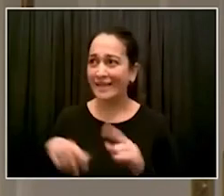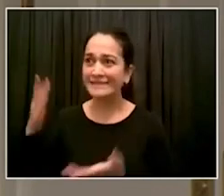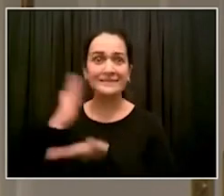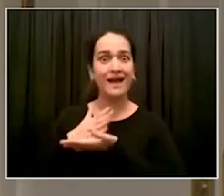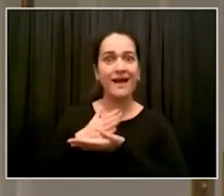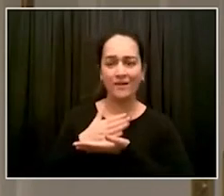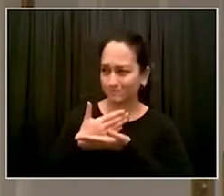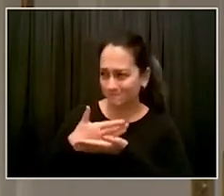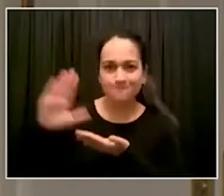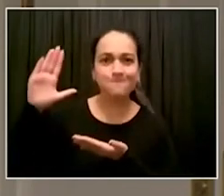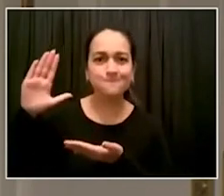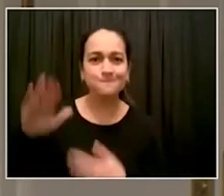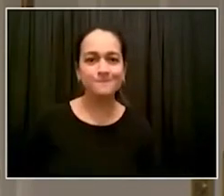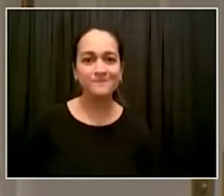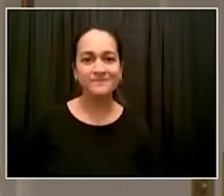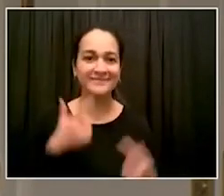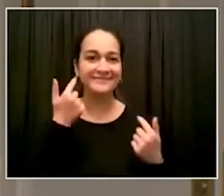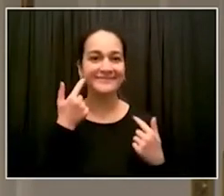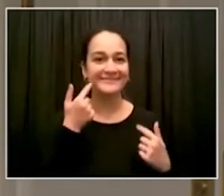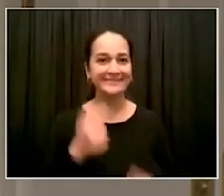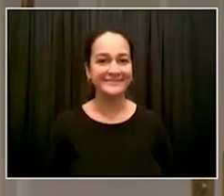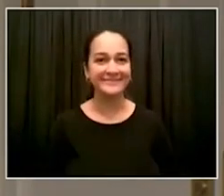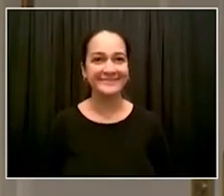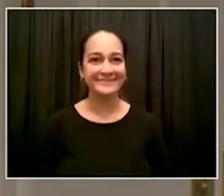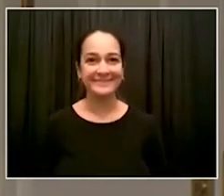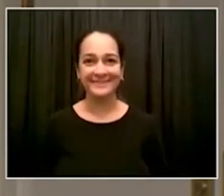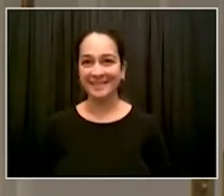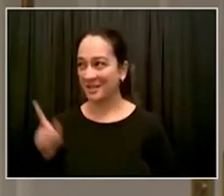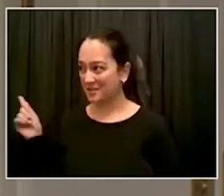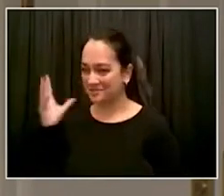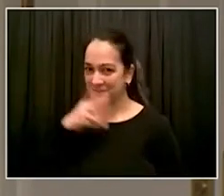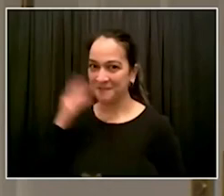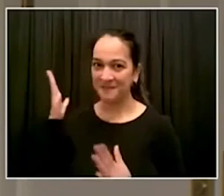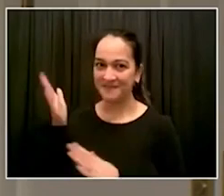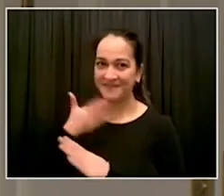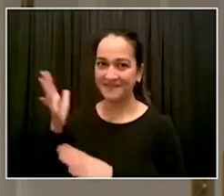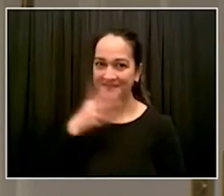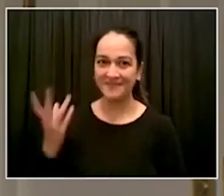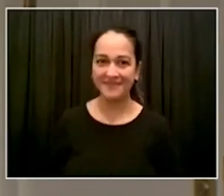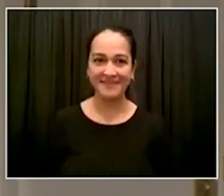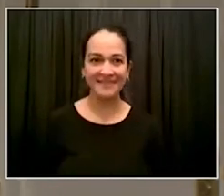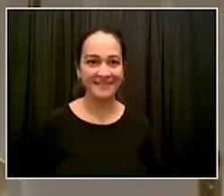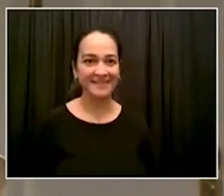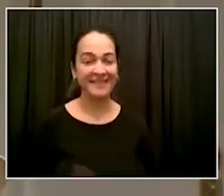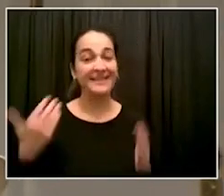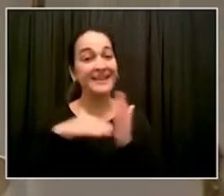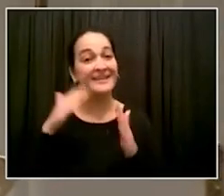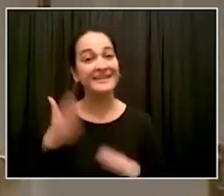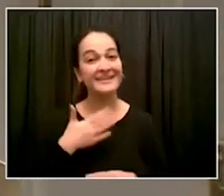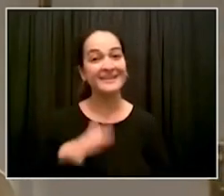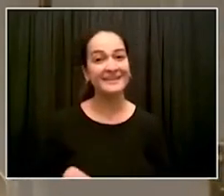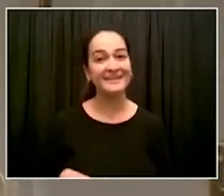Thank you. You did good. Now, I want you to do one more thing for us, just you, George. Here's my chance to dance my way